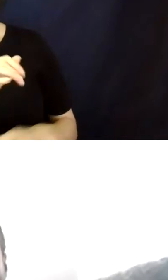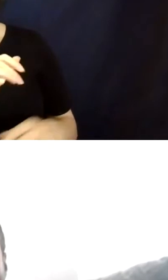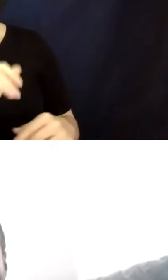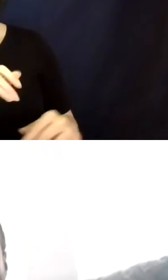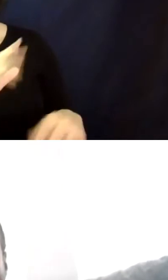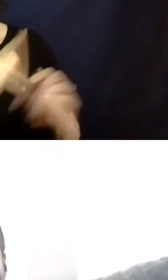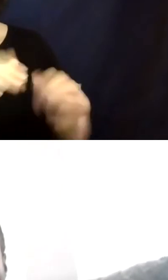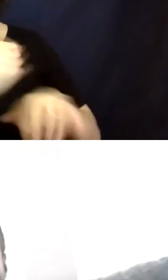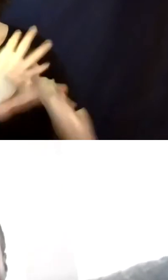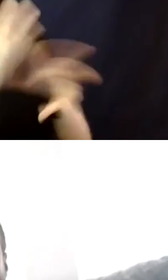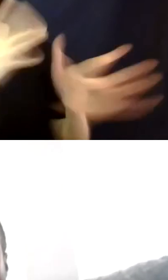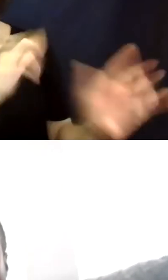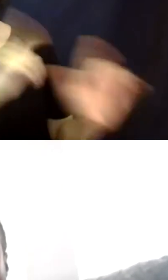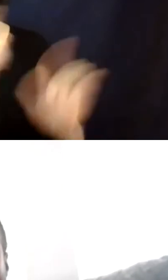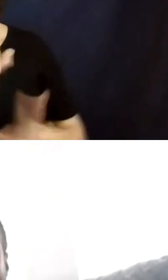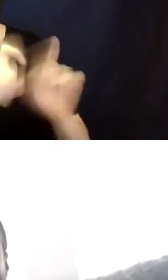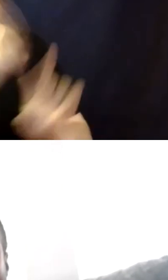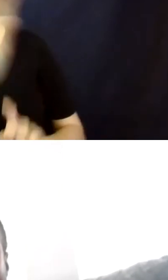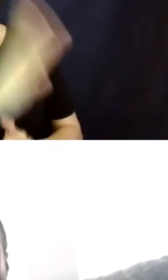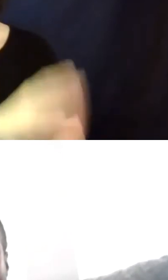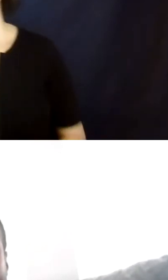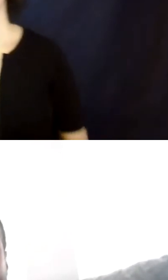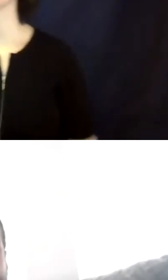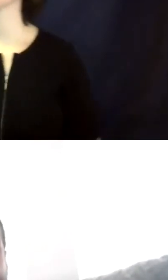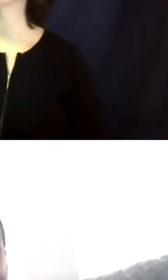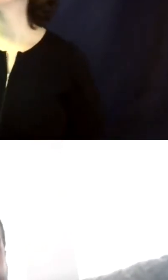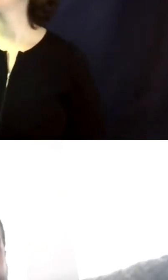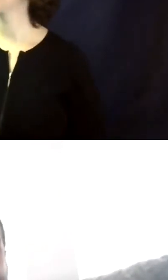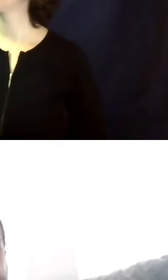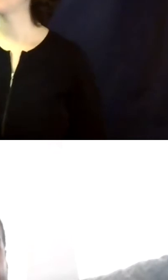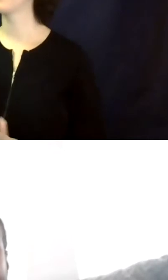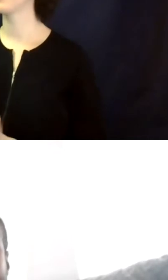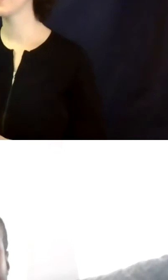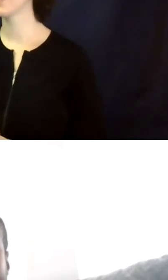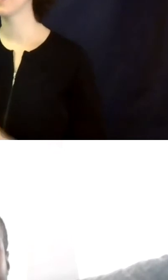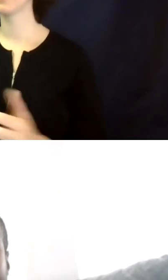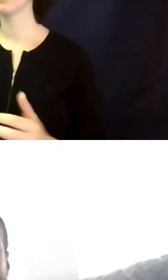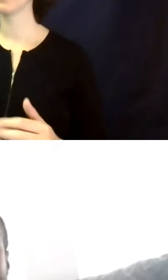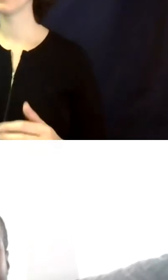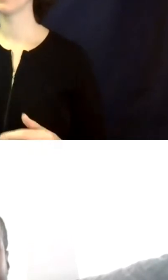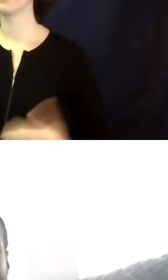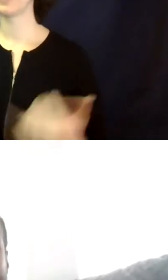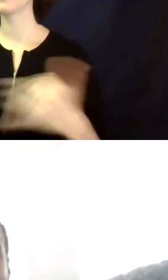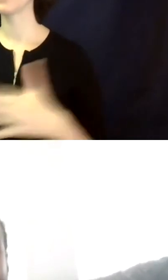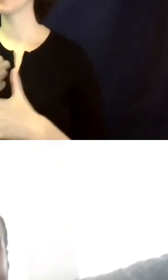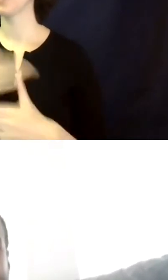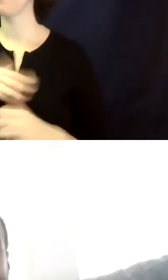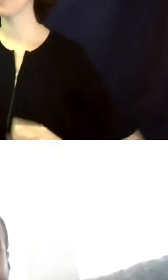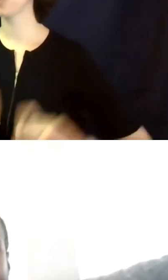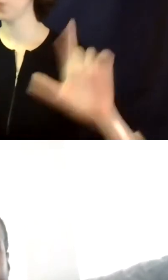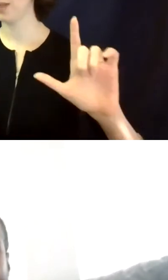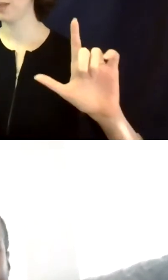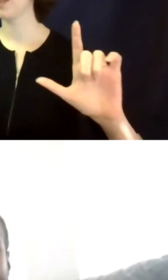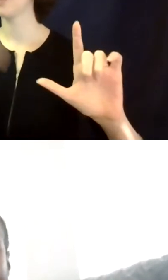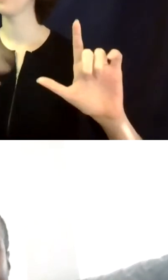these answered. Okay. And I, I think if I'm still sharing my screen, which I think I am, I left it on